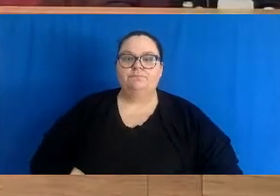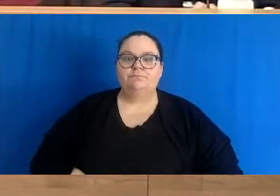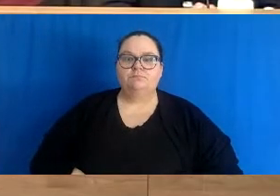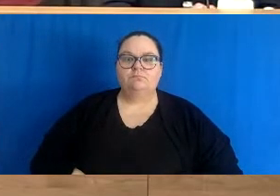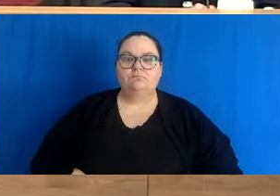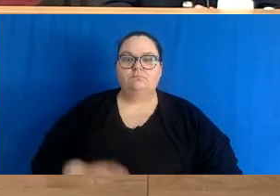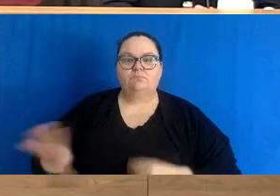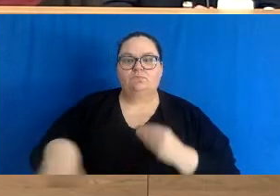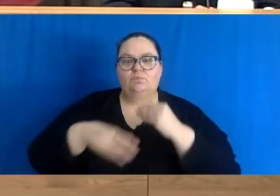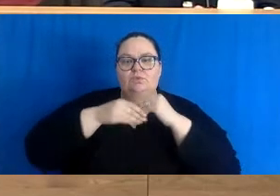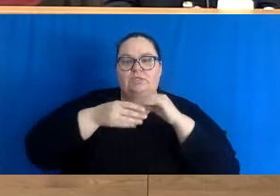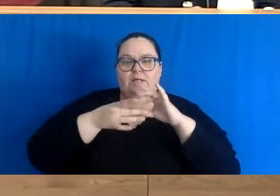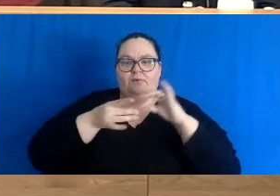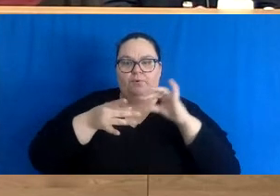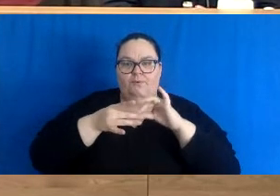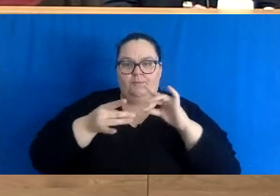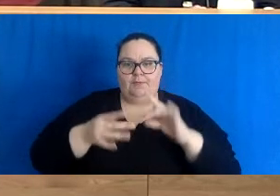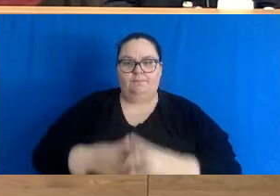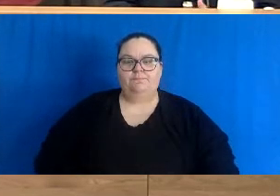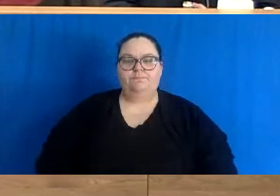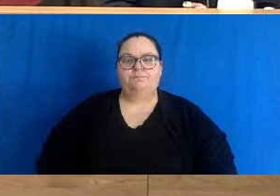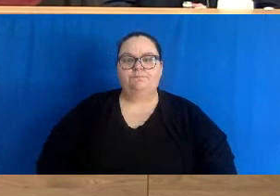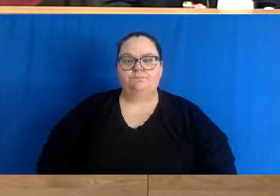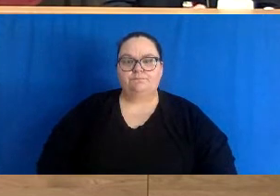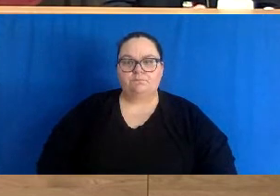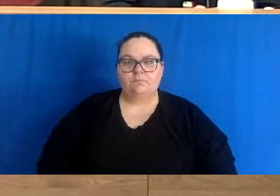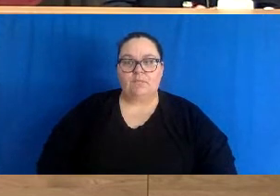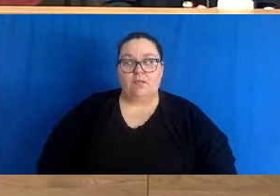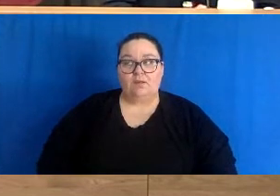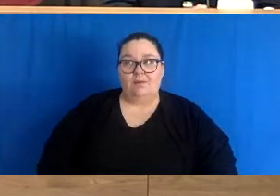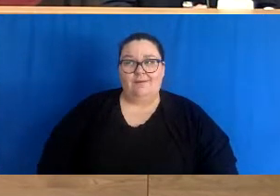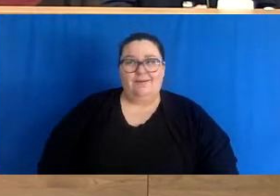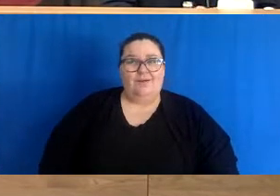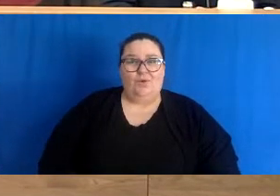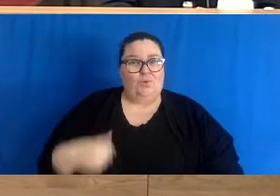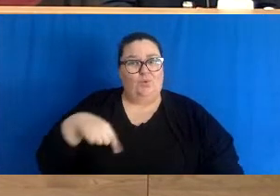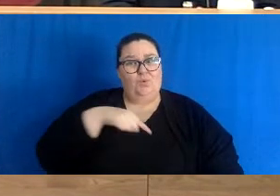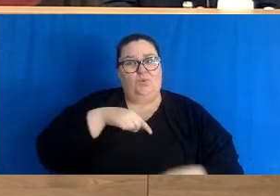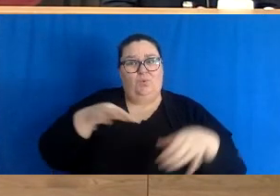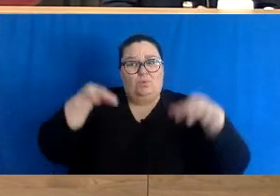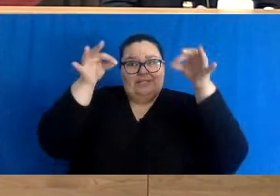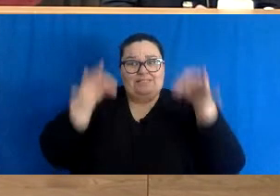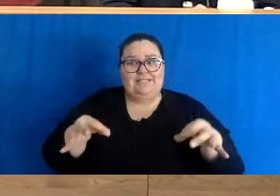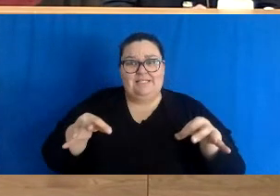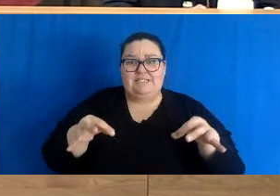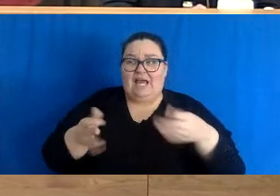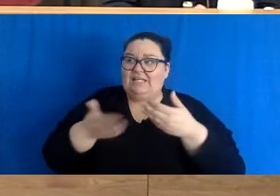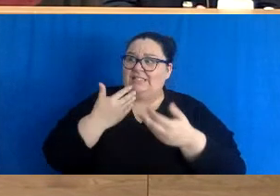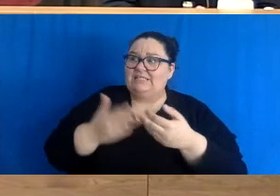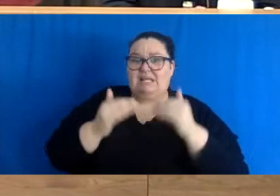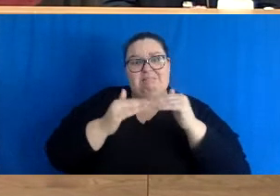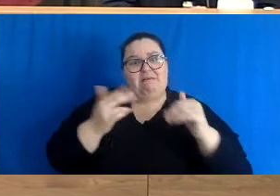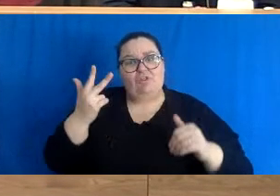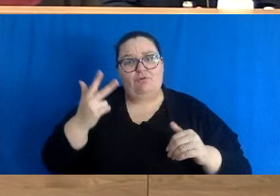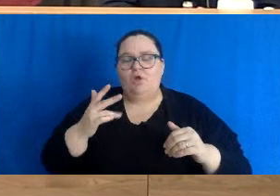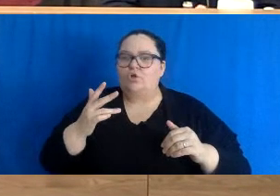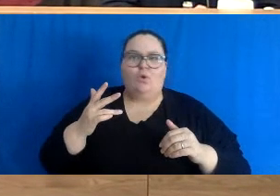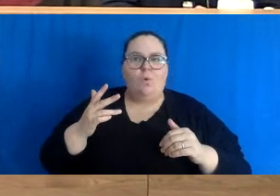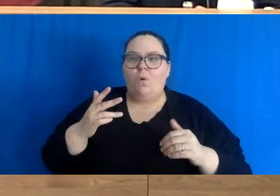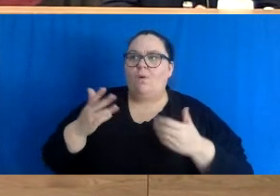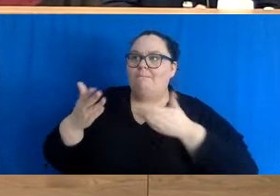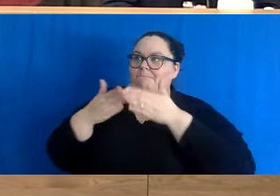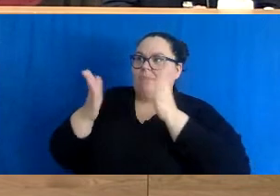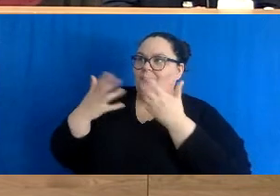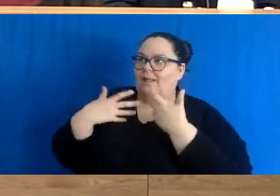it was a difficult decision. You know, we spent a long time reviewing this, not only with the medical professionals, but